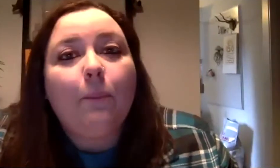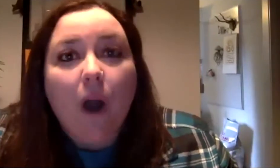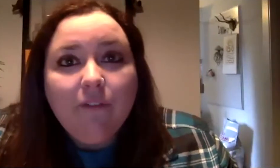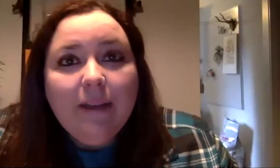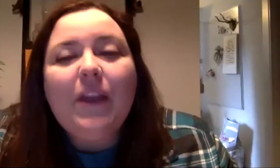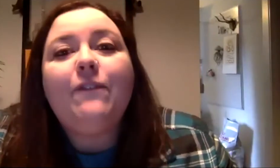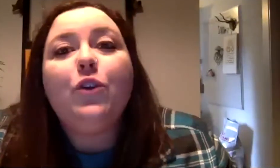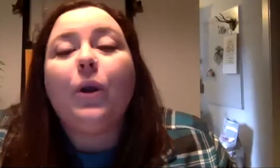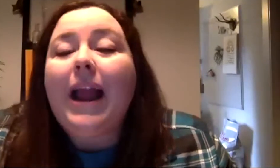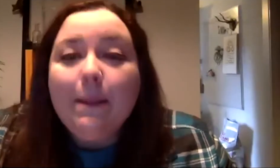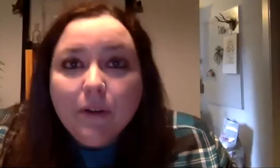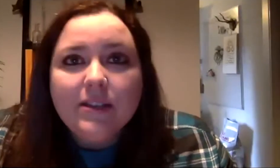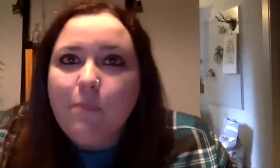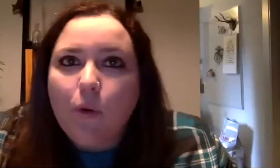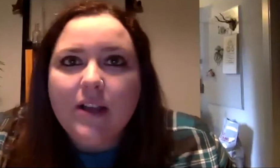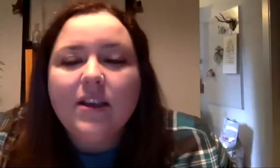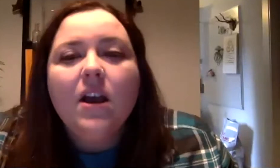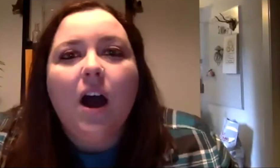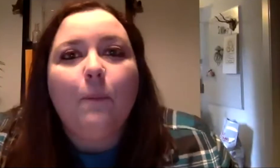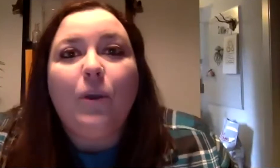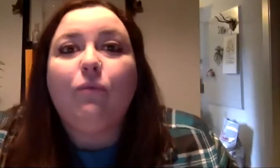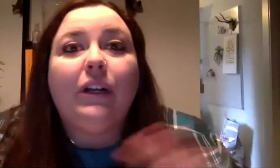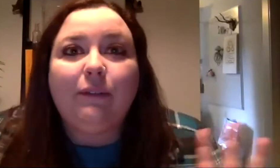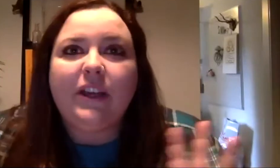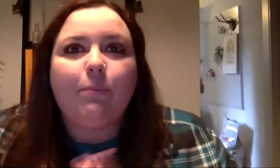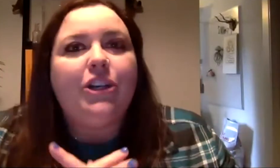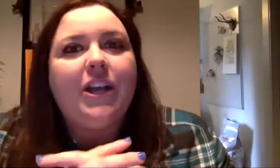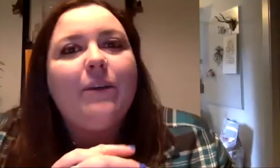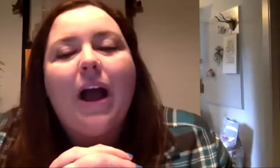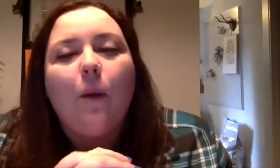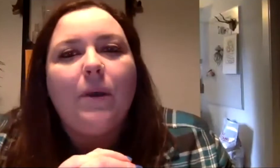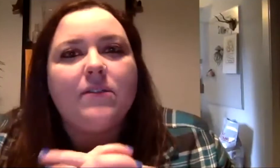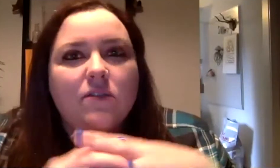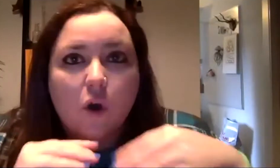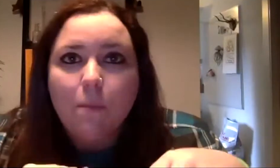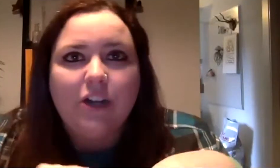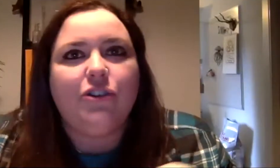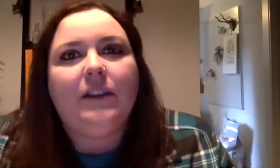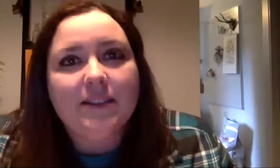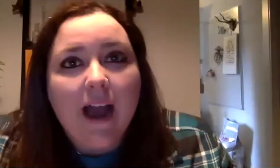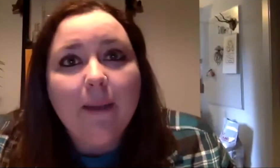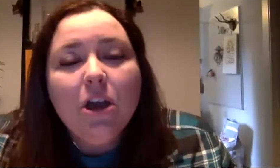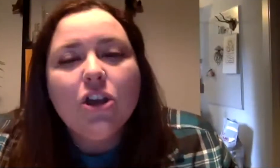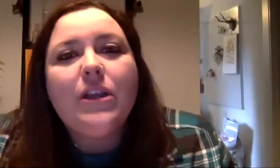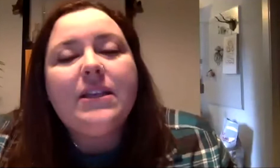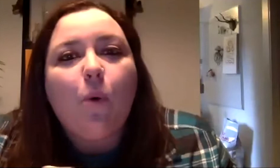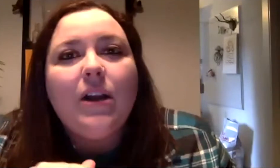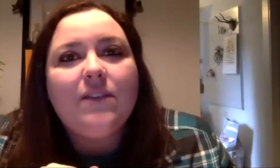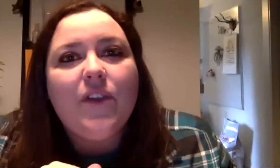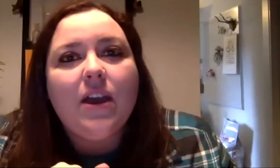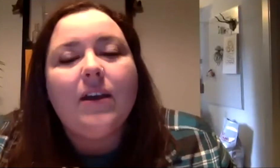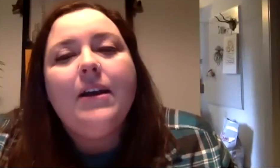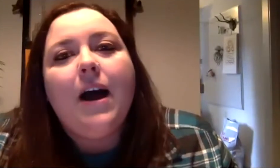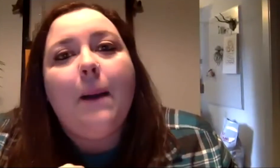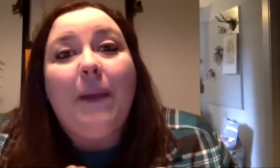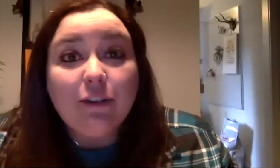non-profit and if you are able to support us, we'd really really appreciate it. would help us so much during this time. You can support us